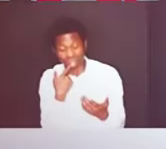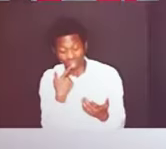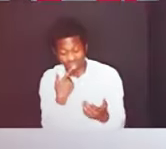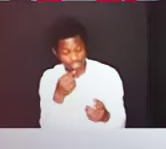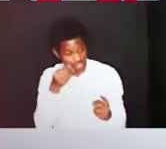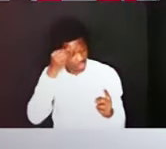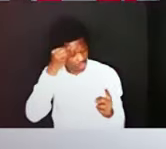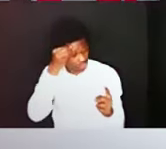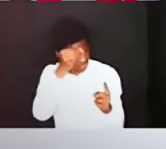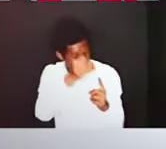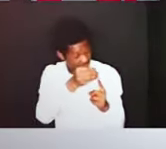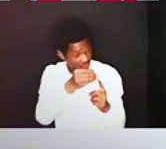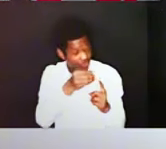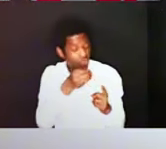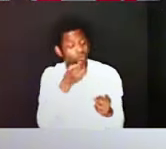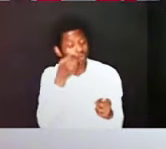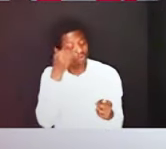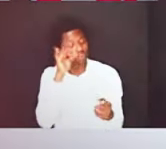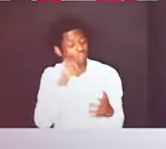why